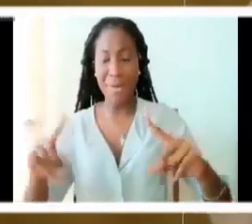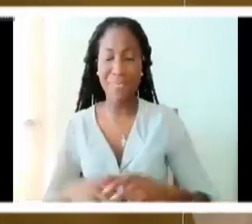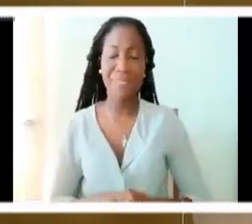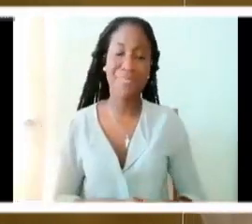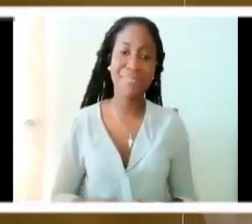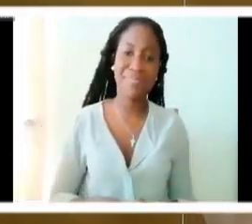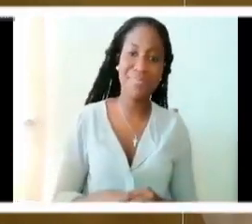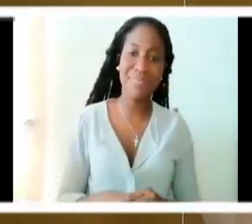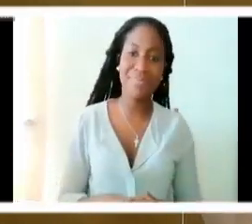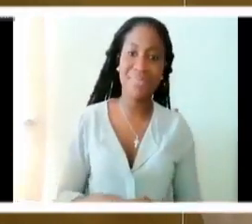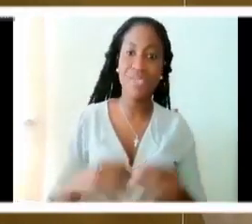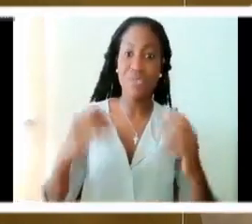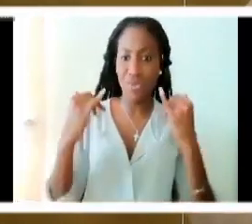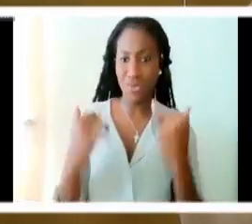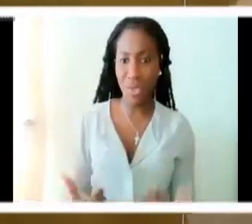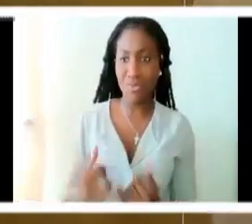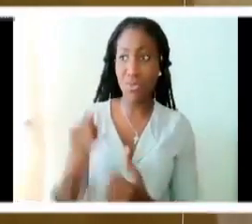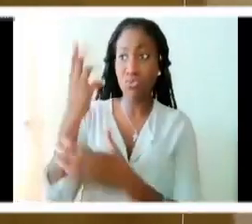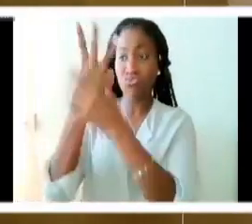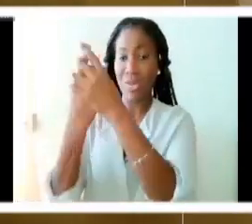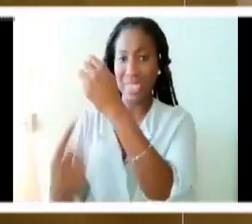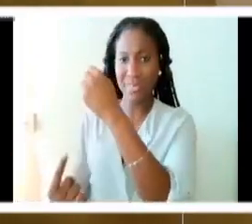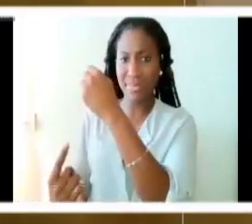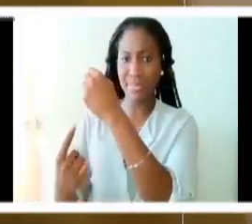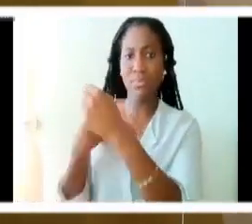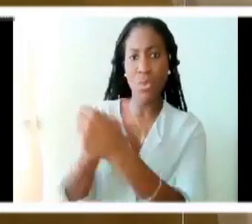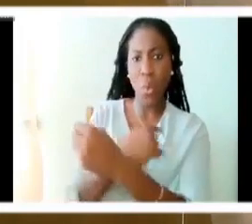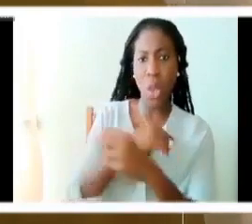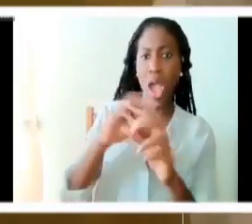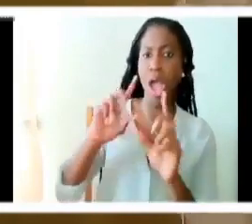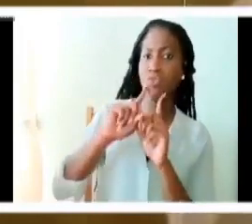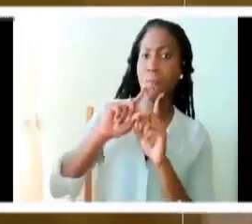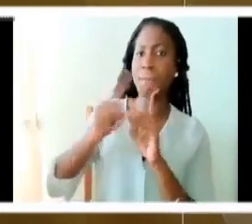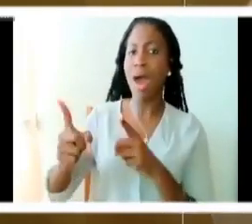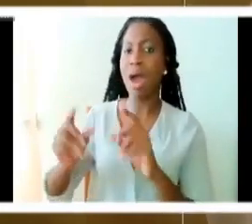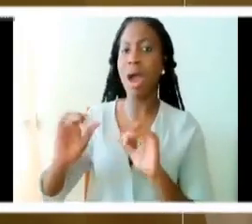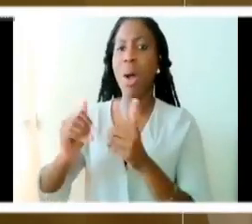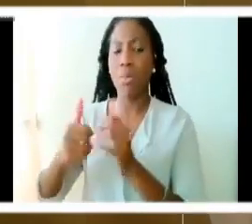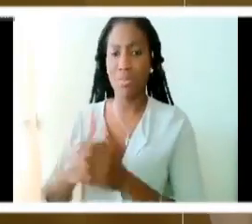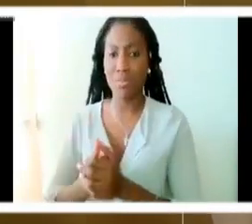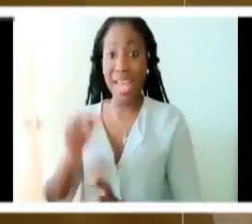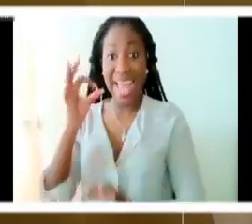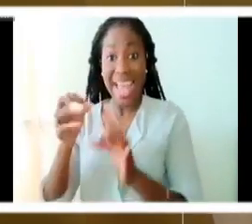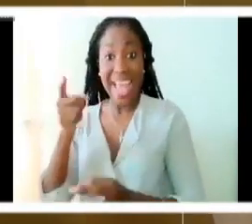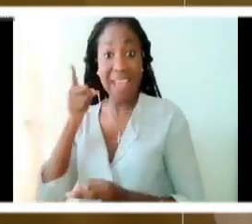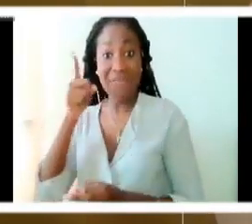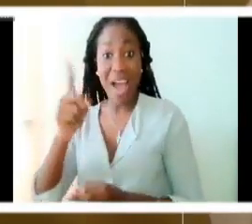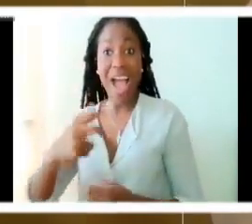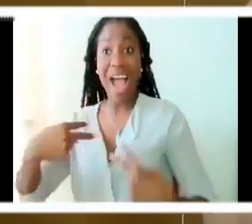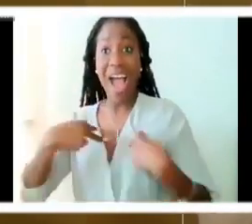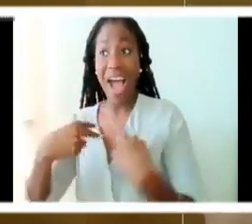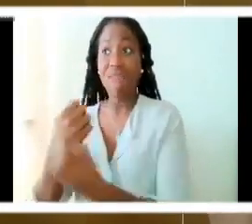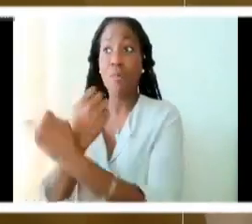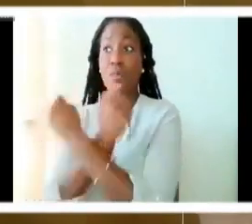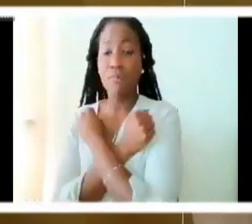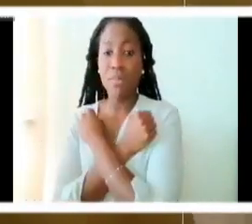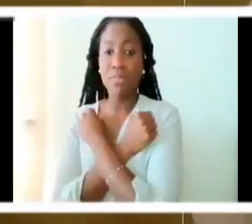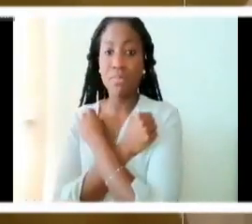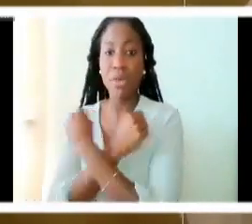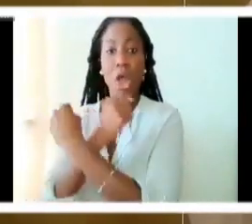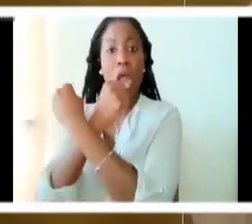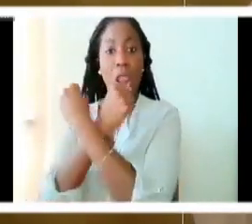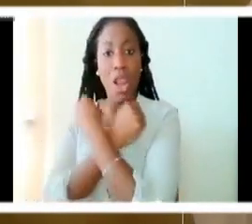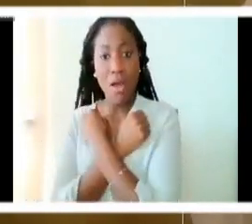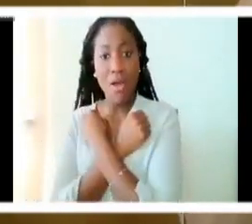the trinity. And if there is love that is so real love requires a response.